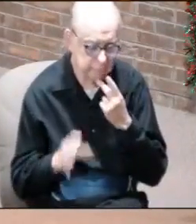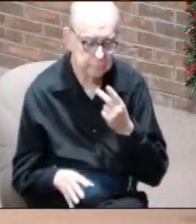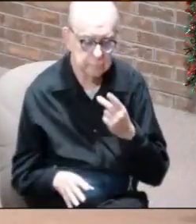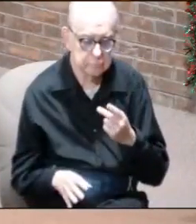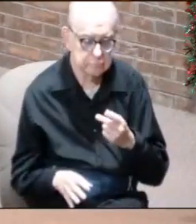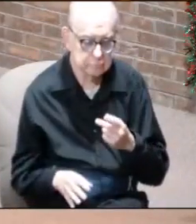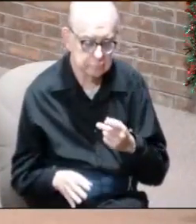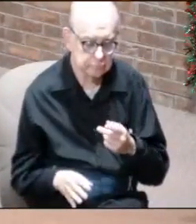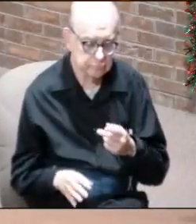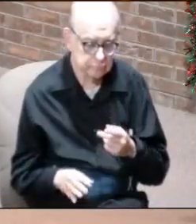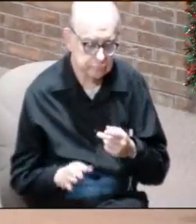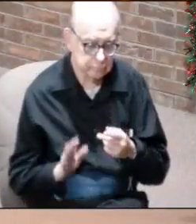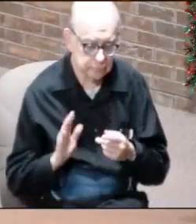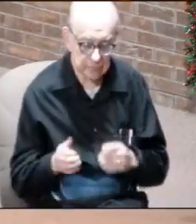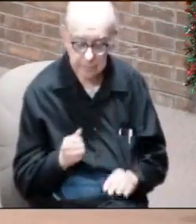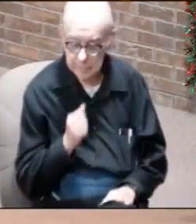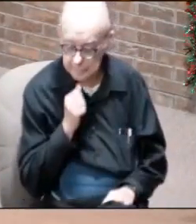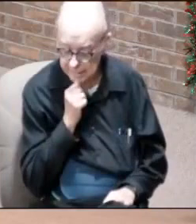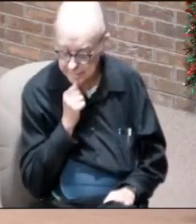their patience.